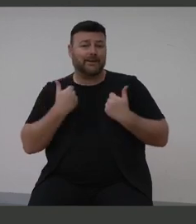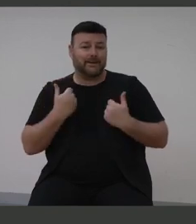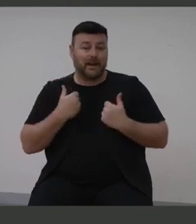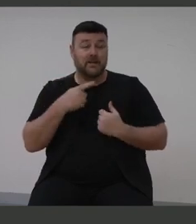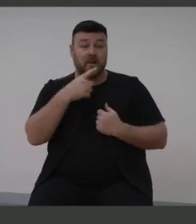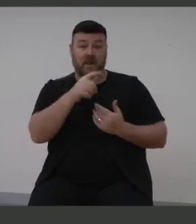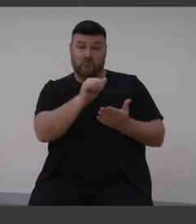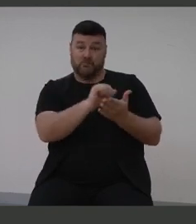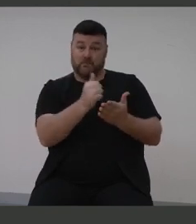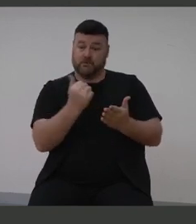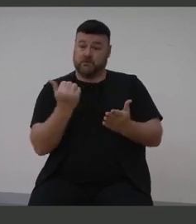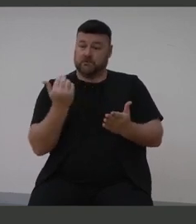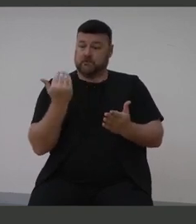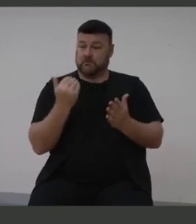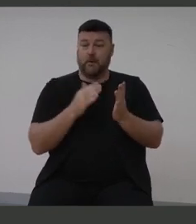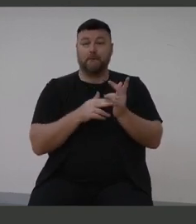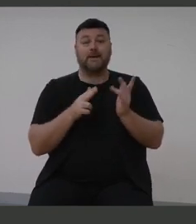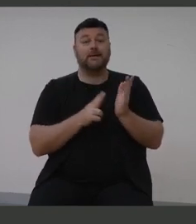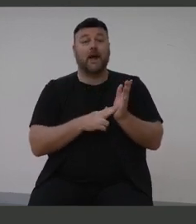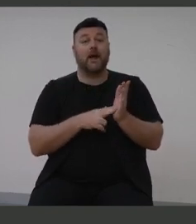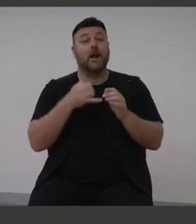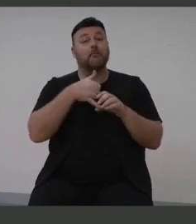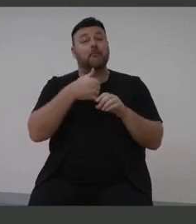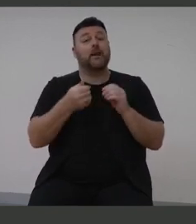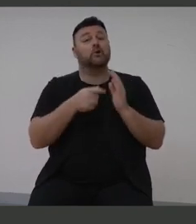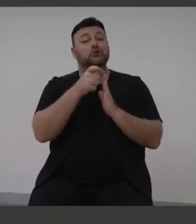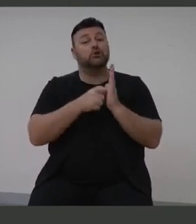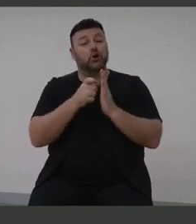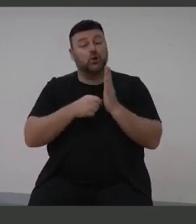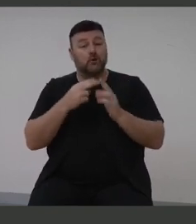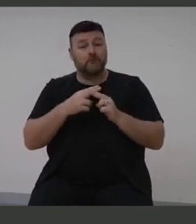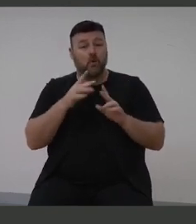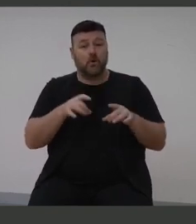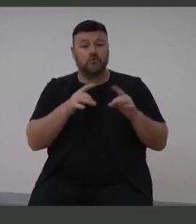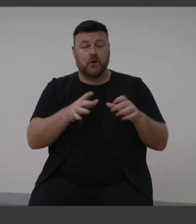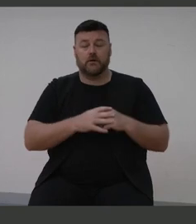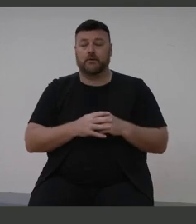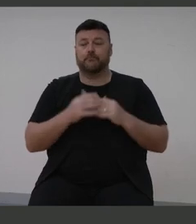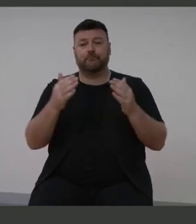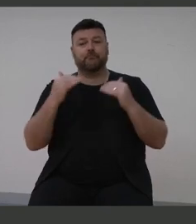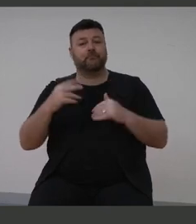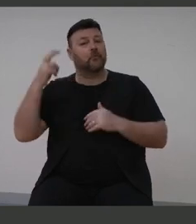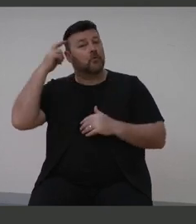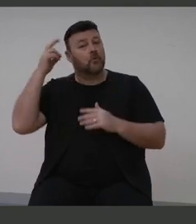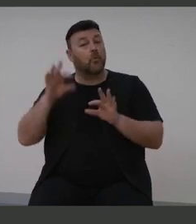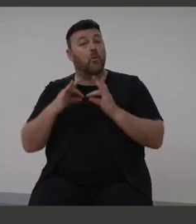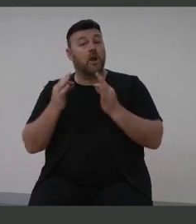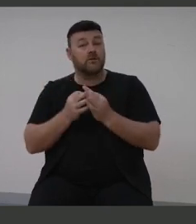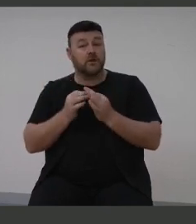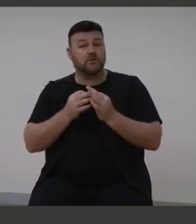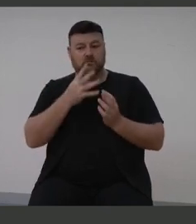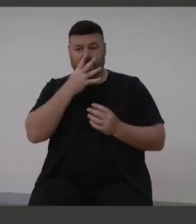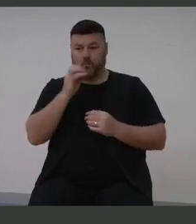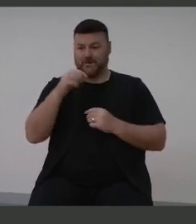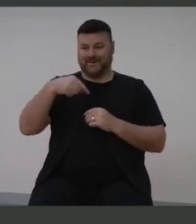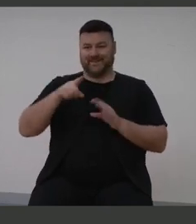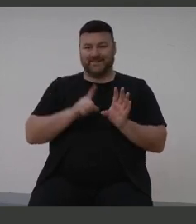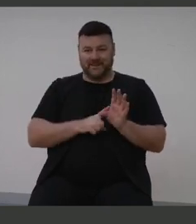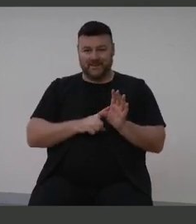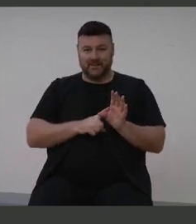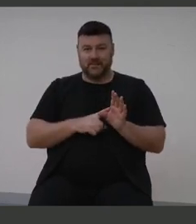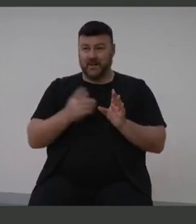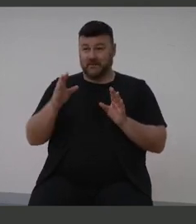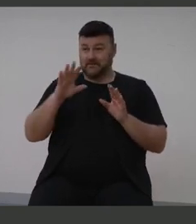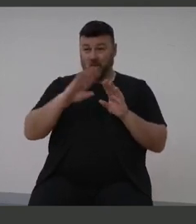this was published on Monday in the Medical Journal of Australia. Cochlear, who turns 40 this year, provides world leading implantable